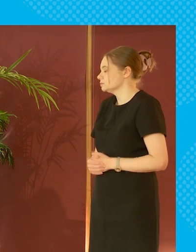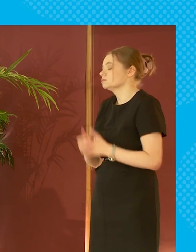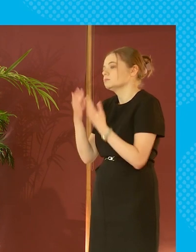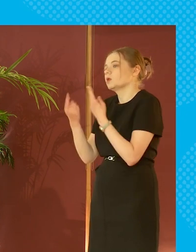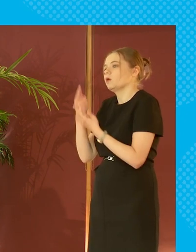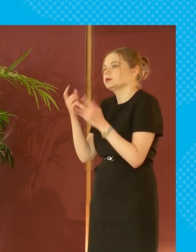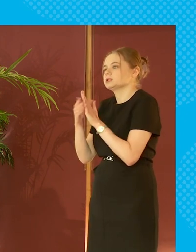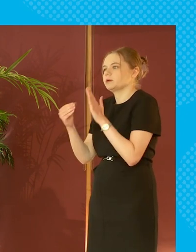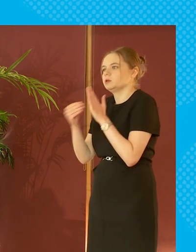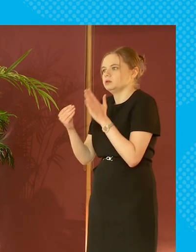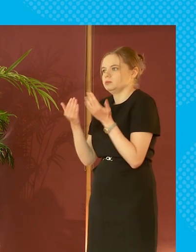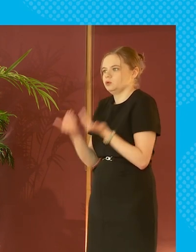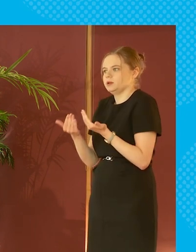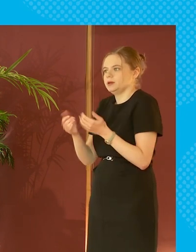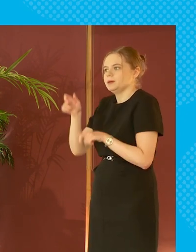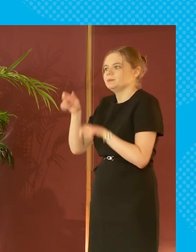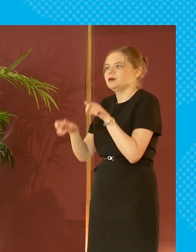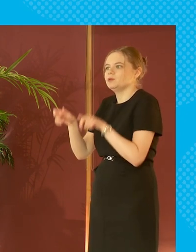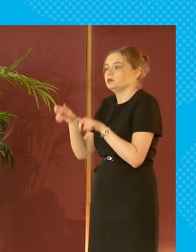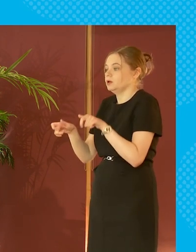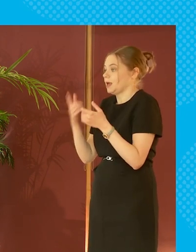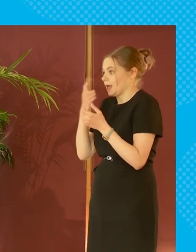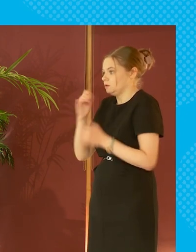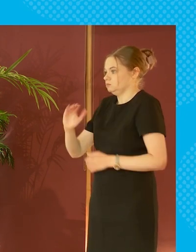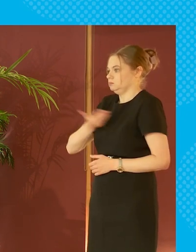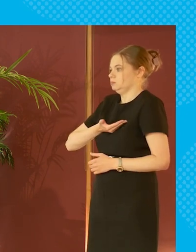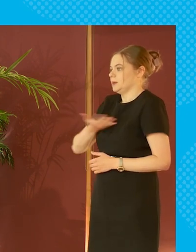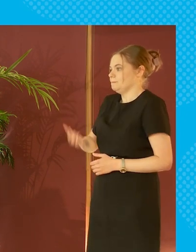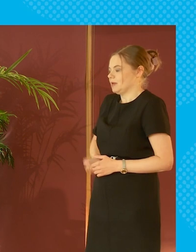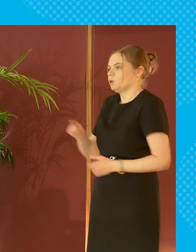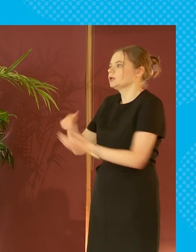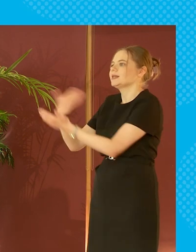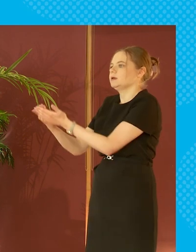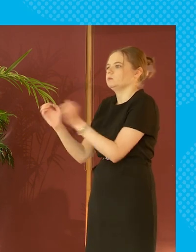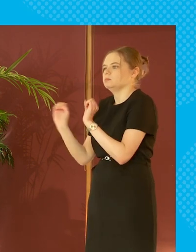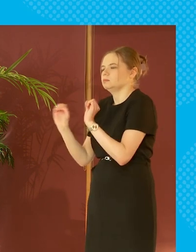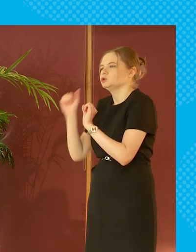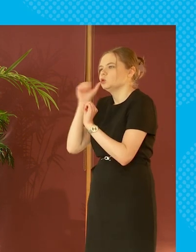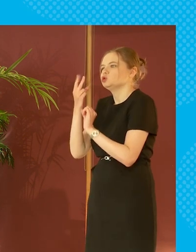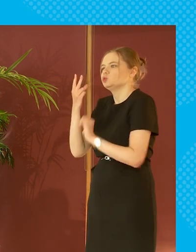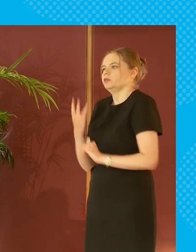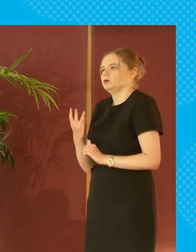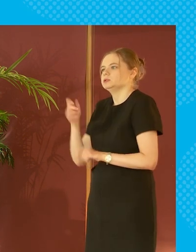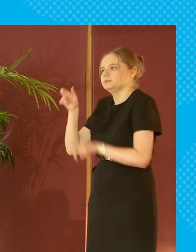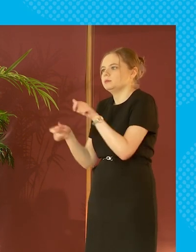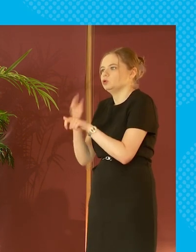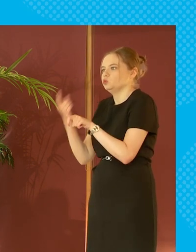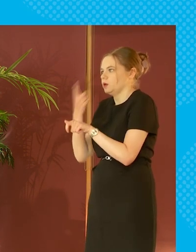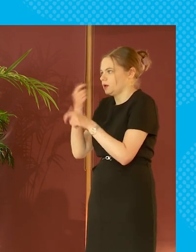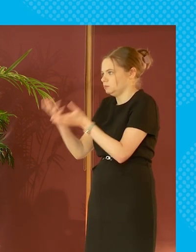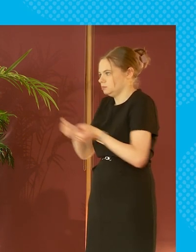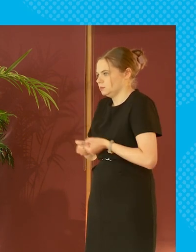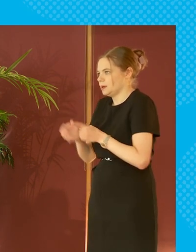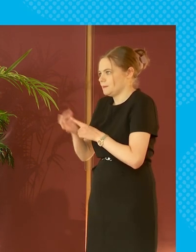um people are not claiming the benefits they're entitled to so we know that only two-thirds of people who are entitled